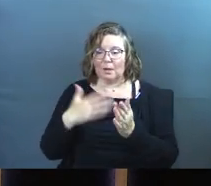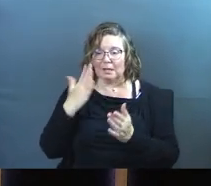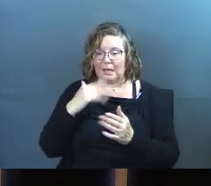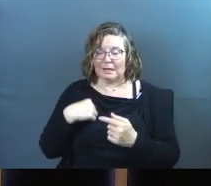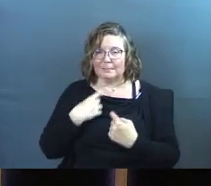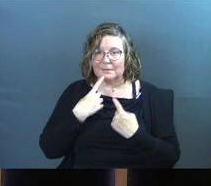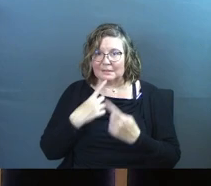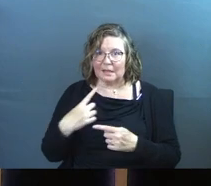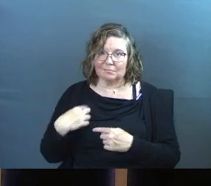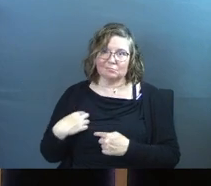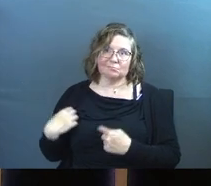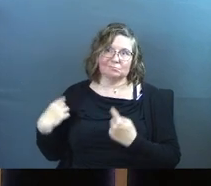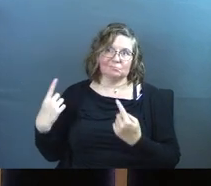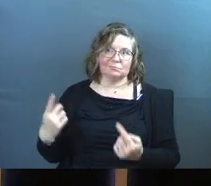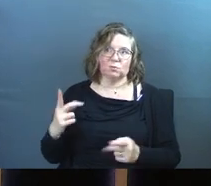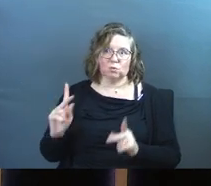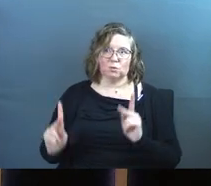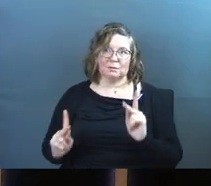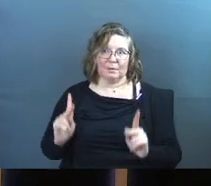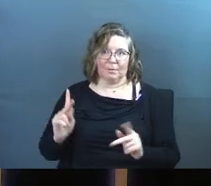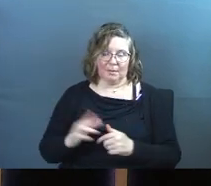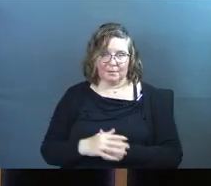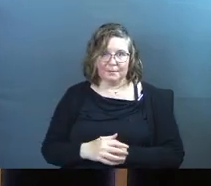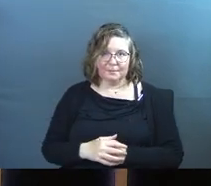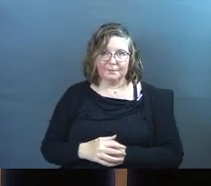God has been saying all along to his people.